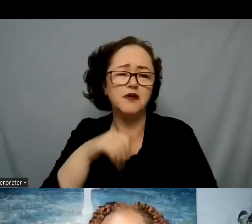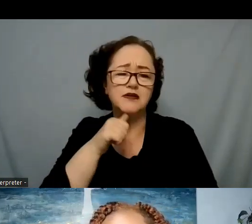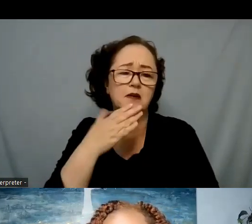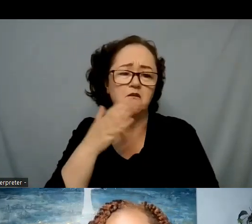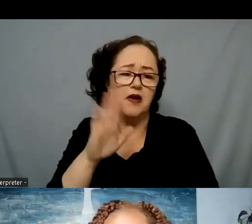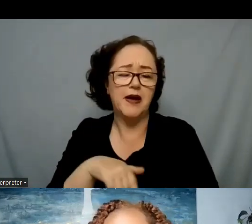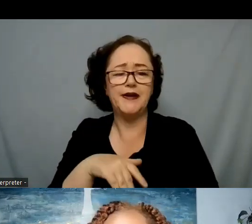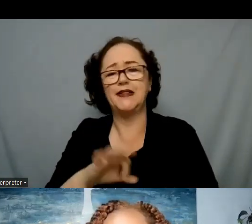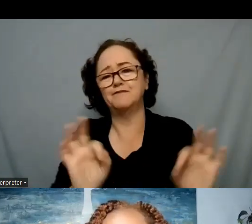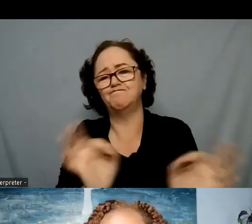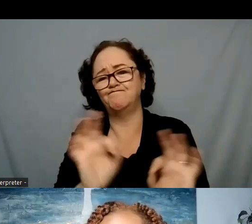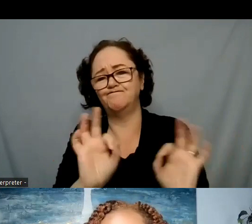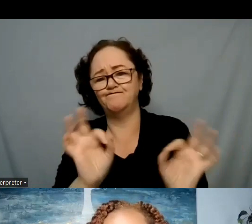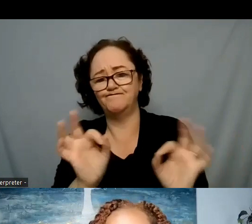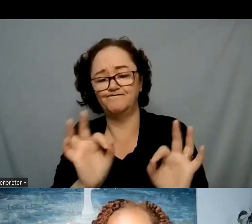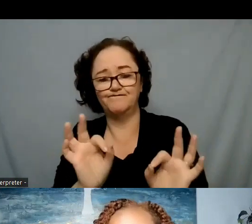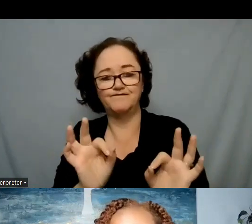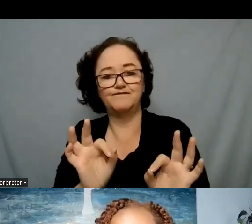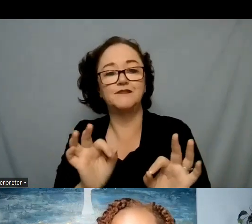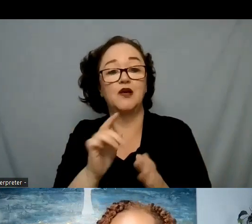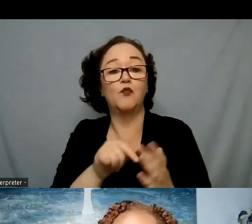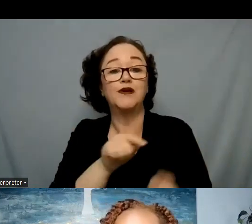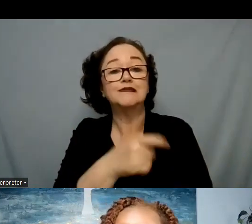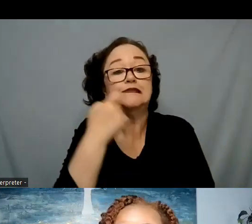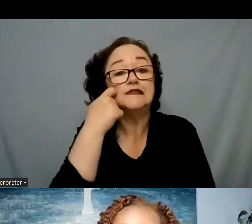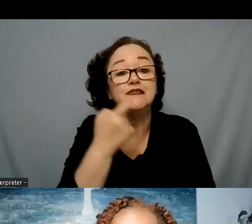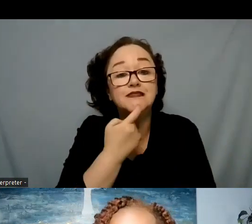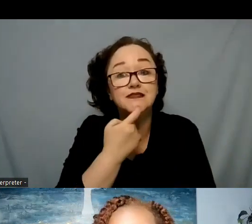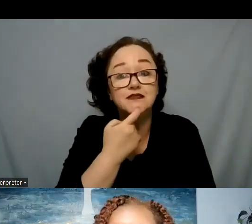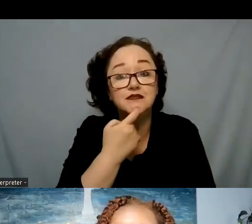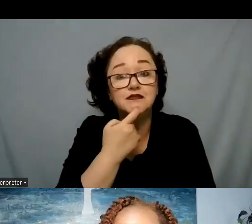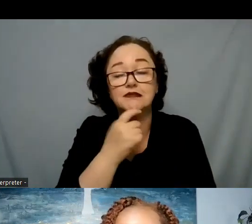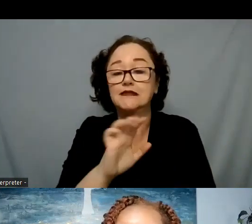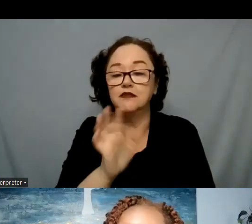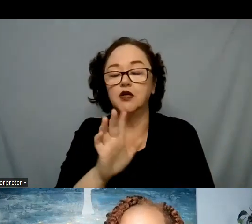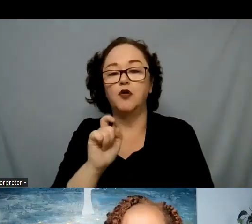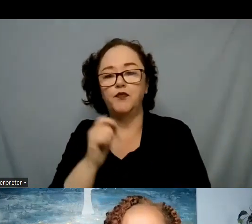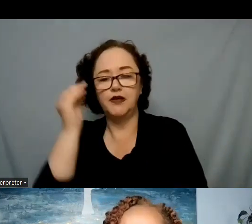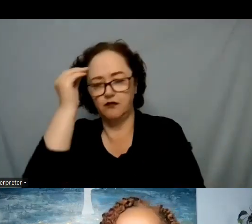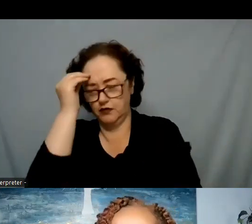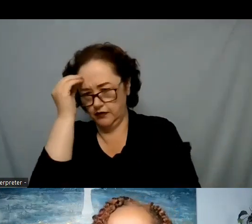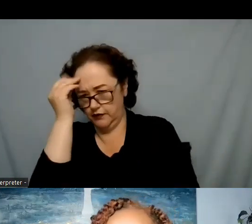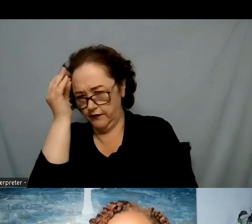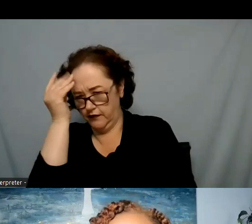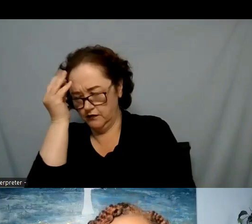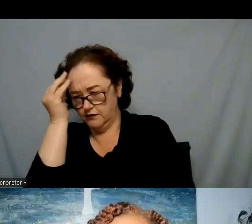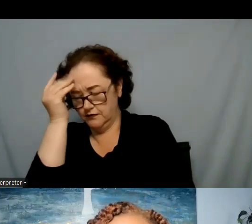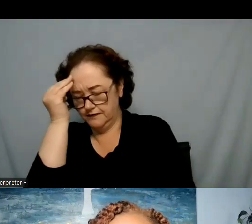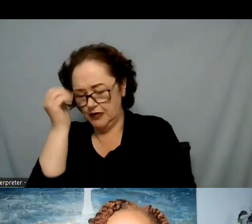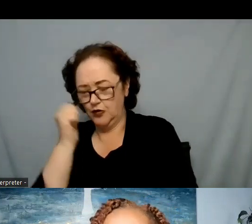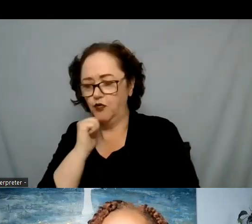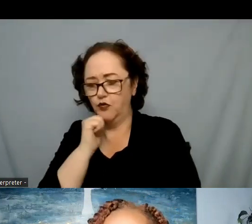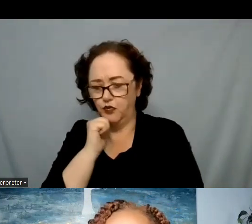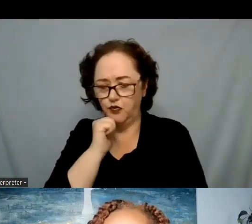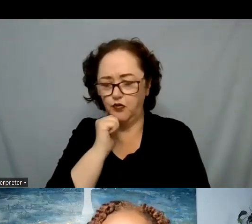minimizes what that youth just said and so instead we want to reflect we want to say oh that must be hard